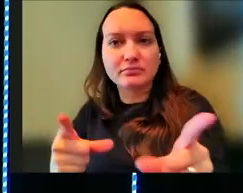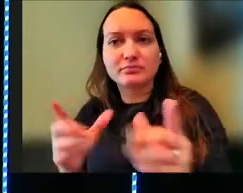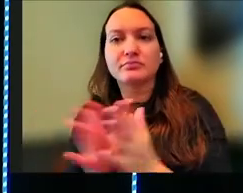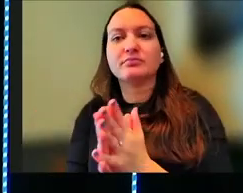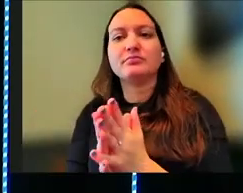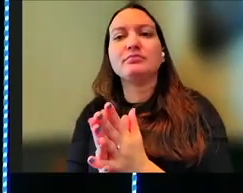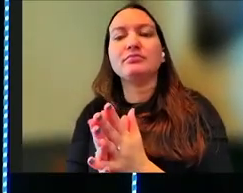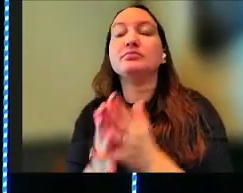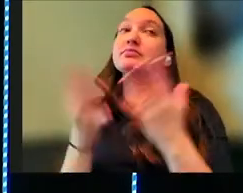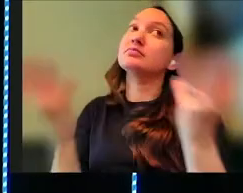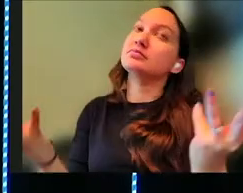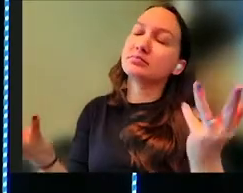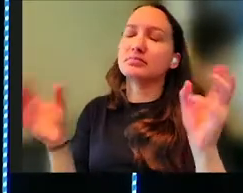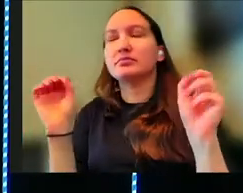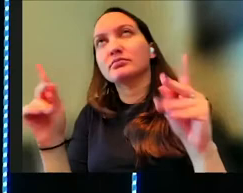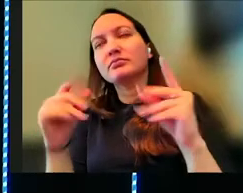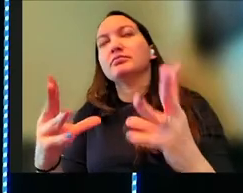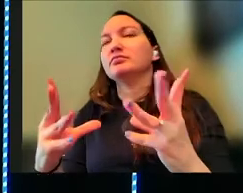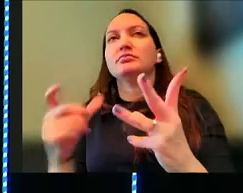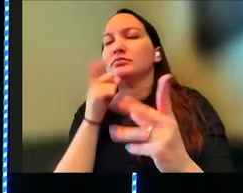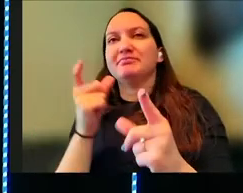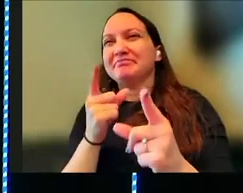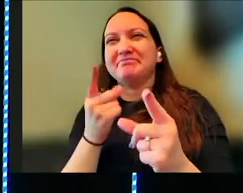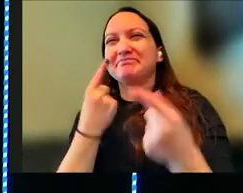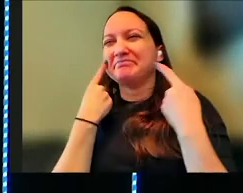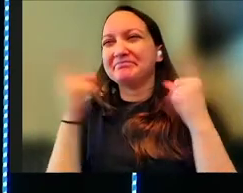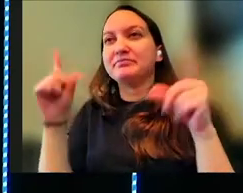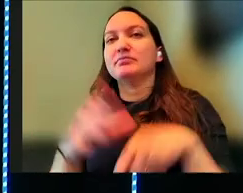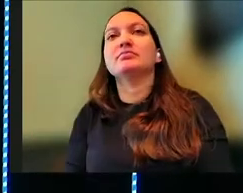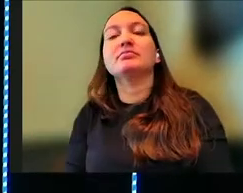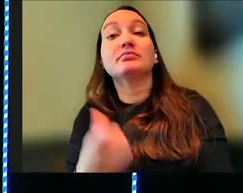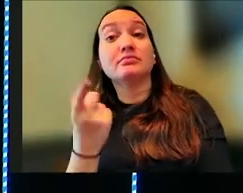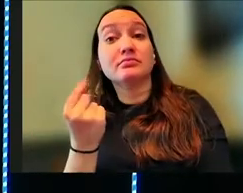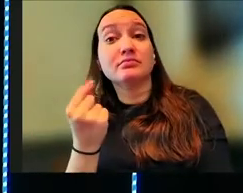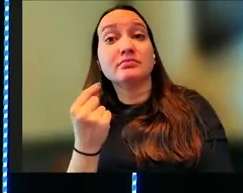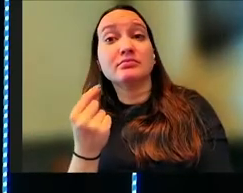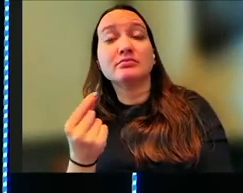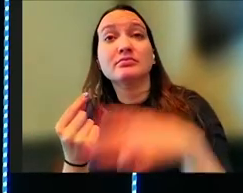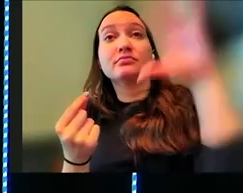So I'm like, ah, it's just not sitting still. not working. I grabbed the pole,